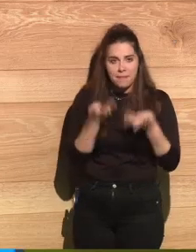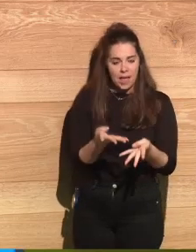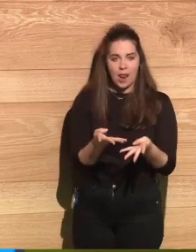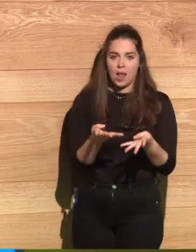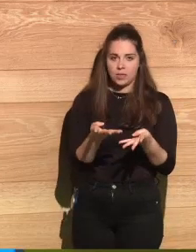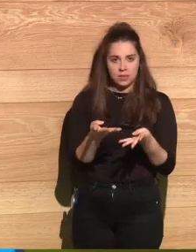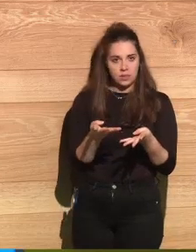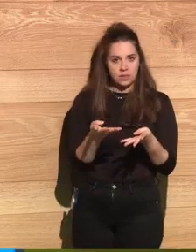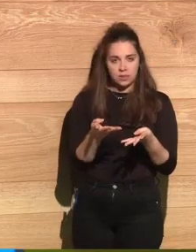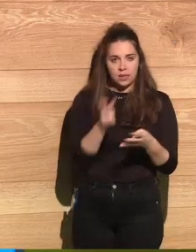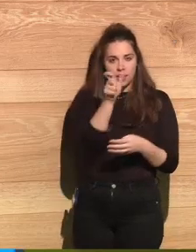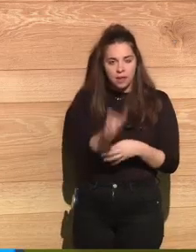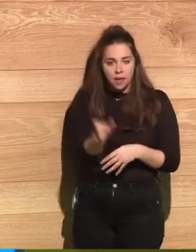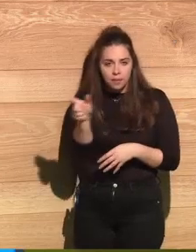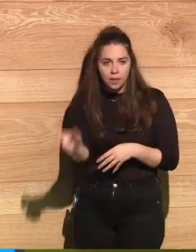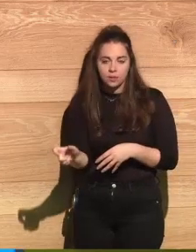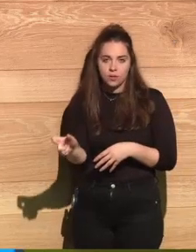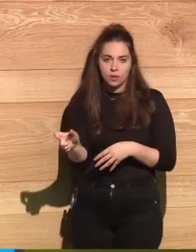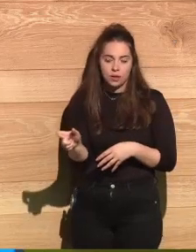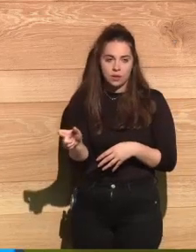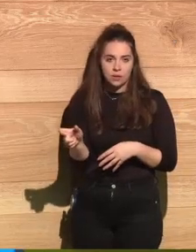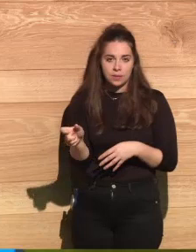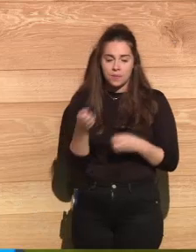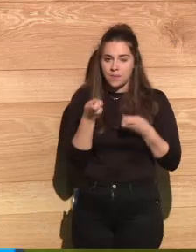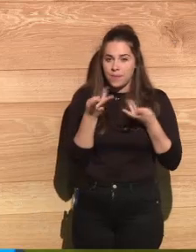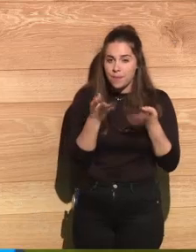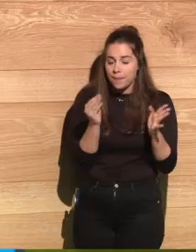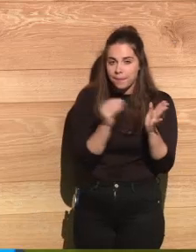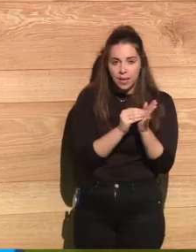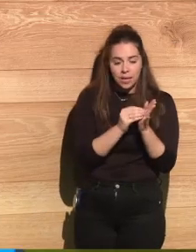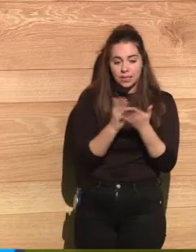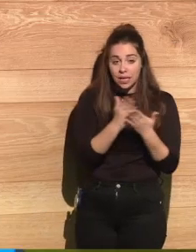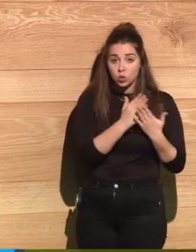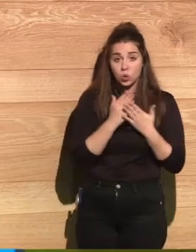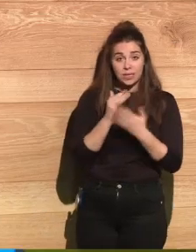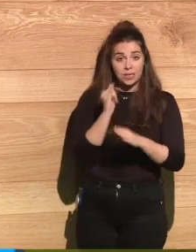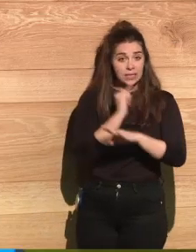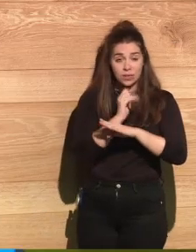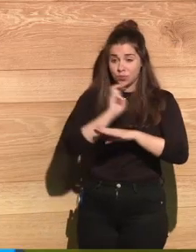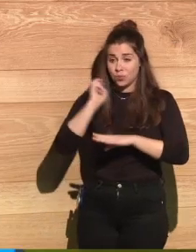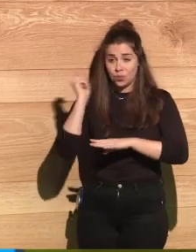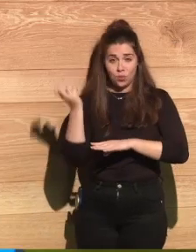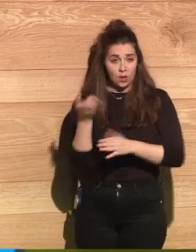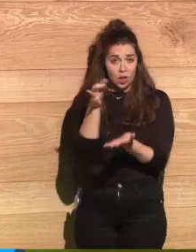students, boys and girls from all the other high schools of the city.